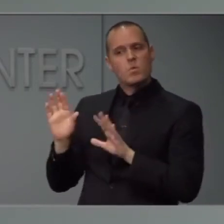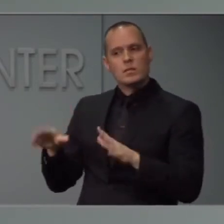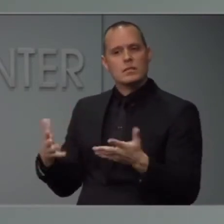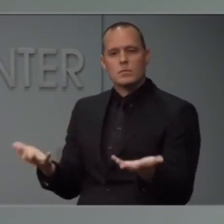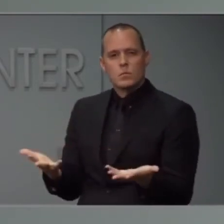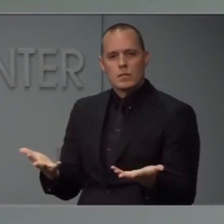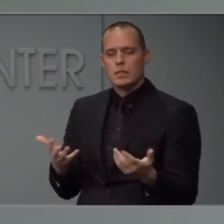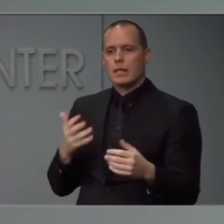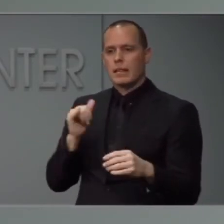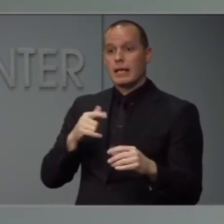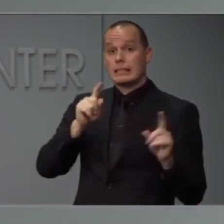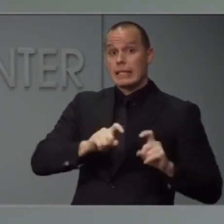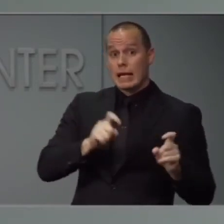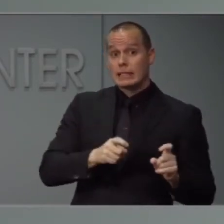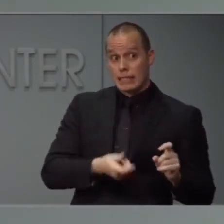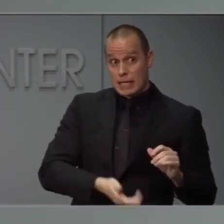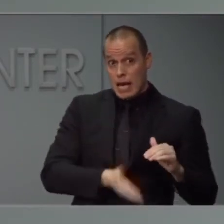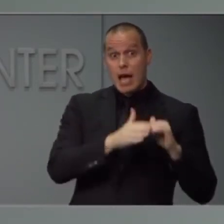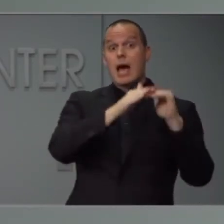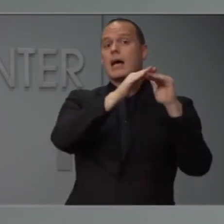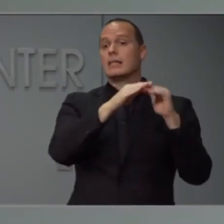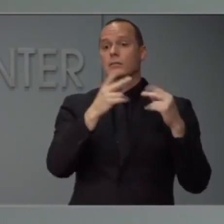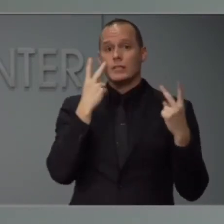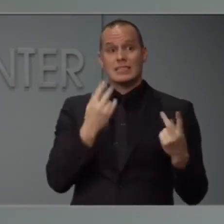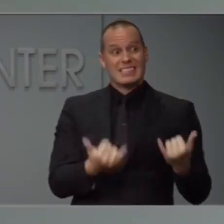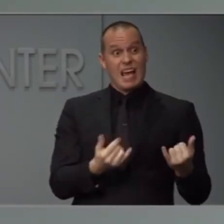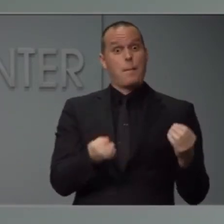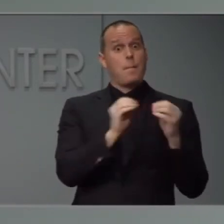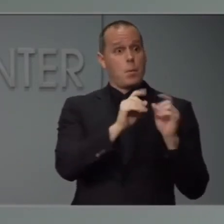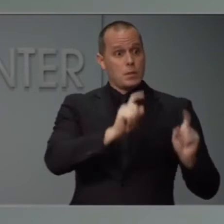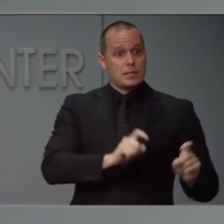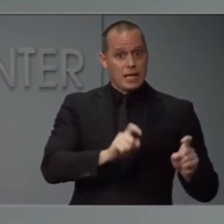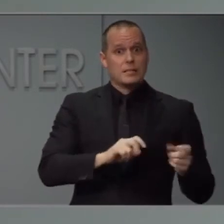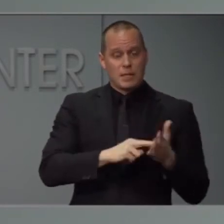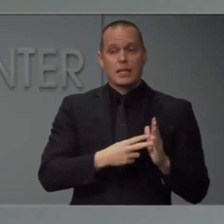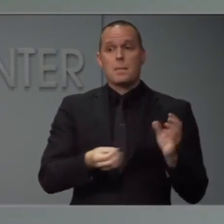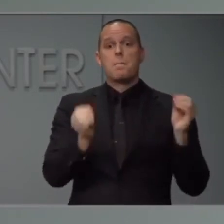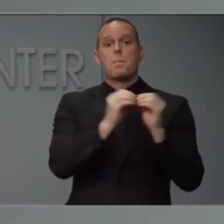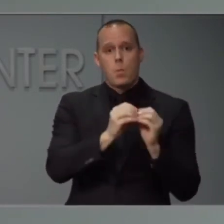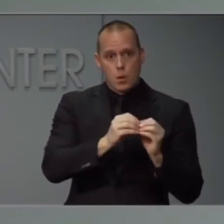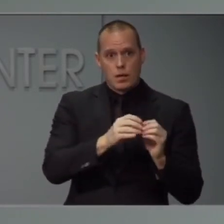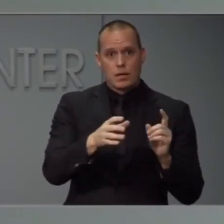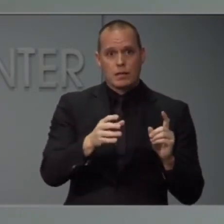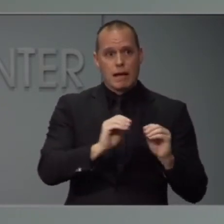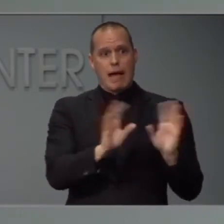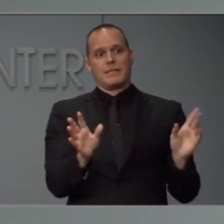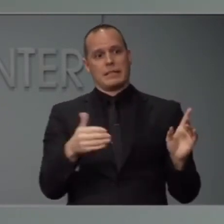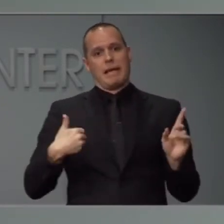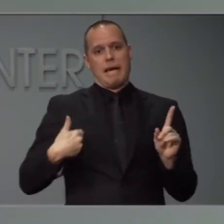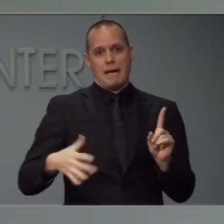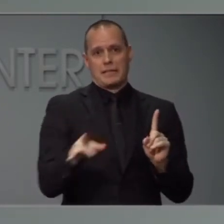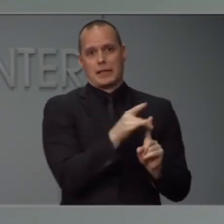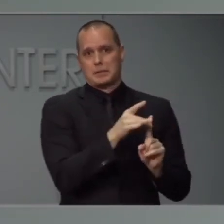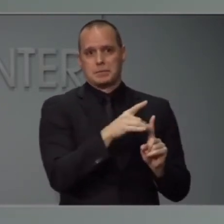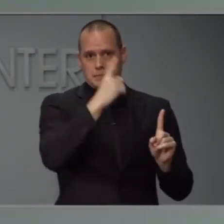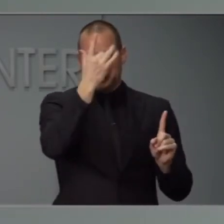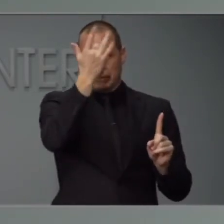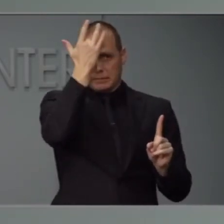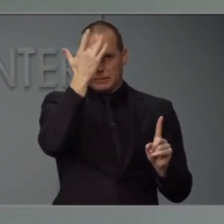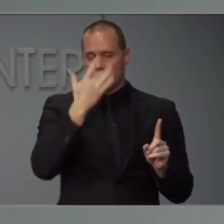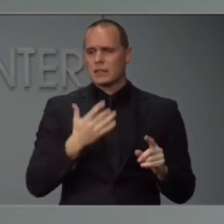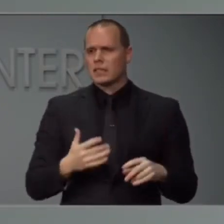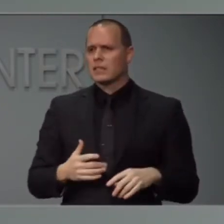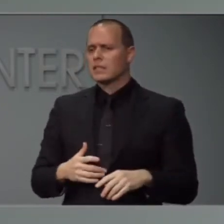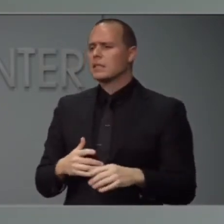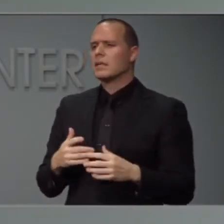of a ramp up in testing, or are we seeing an actual increase in transmission? And with that, just how much of an